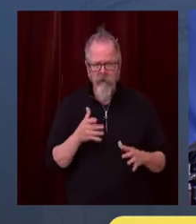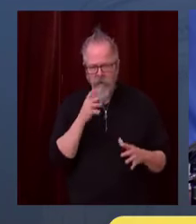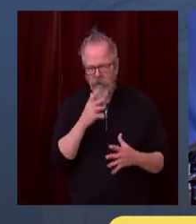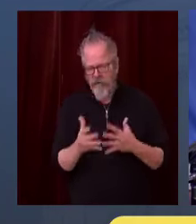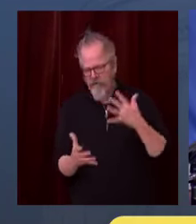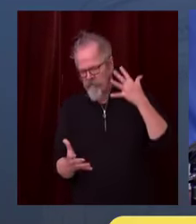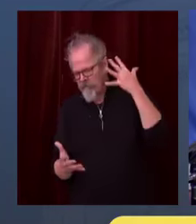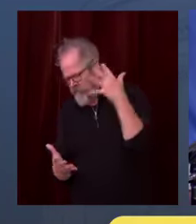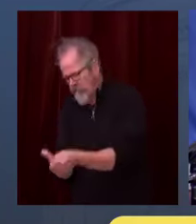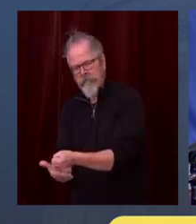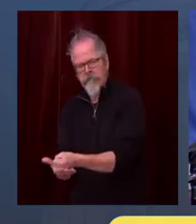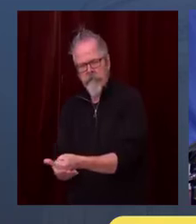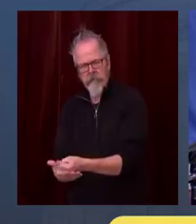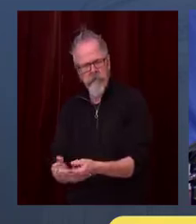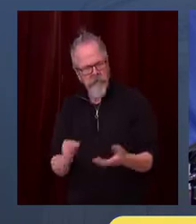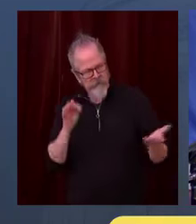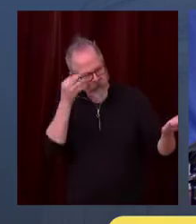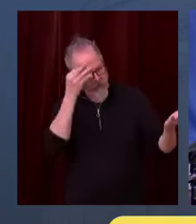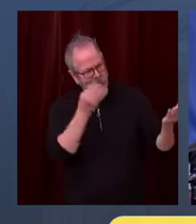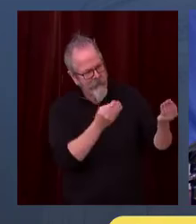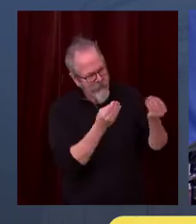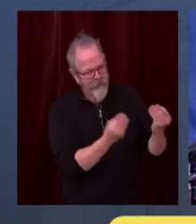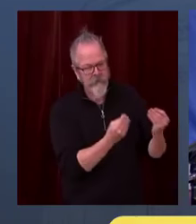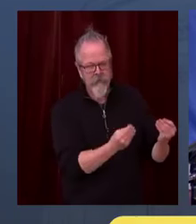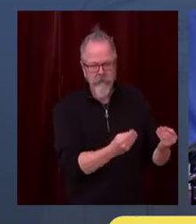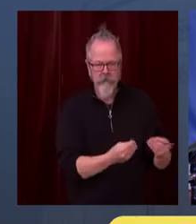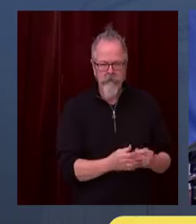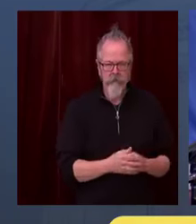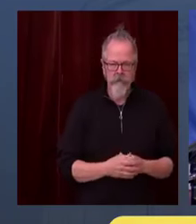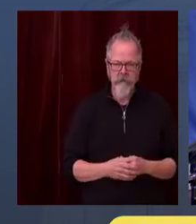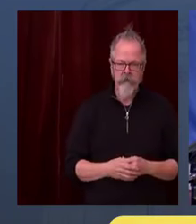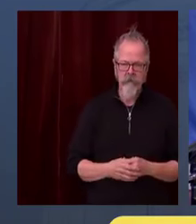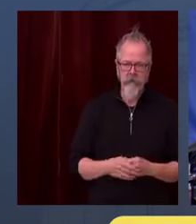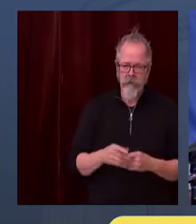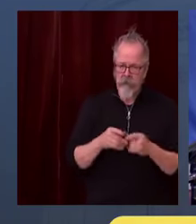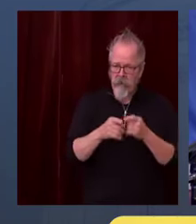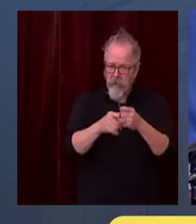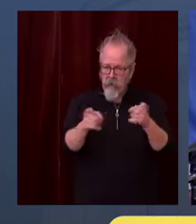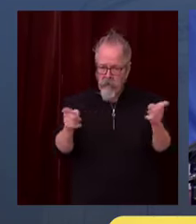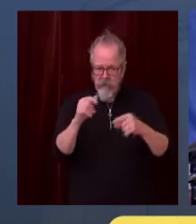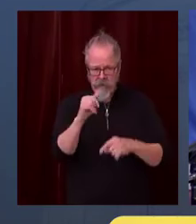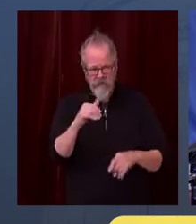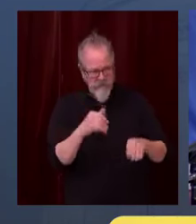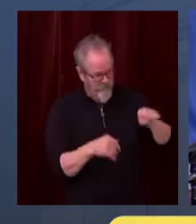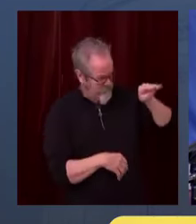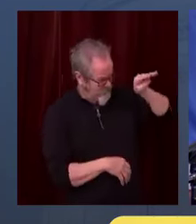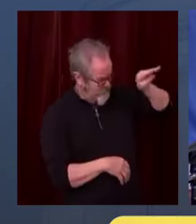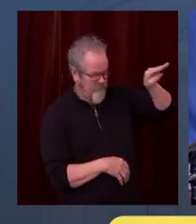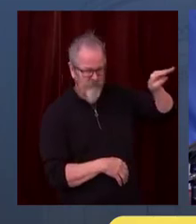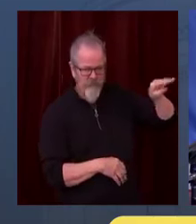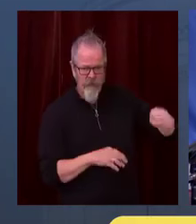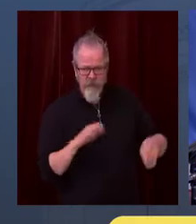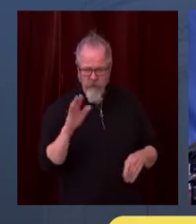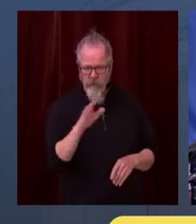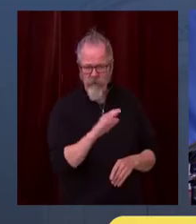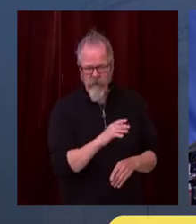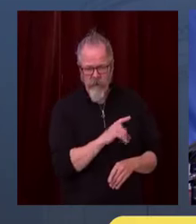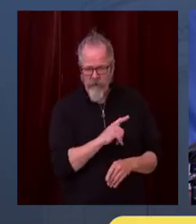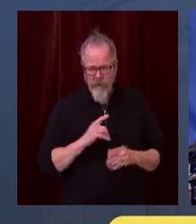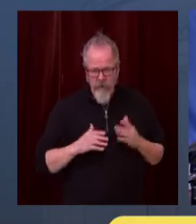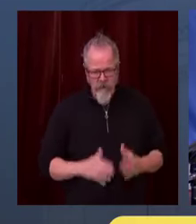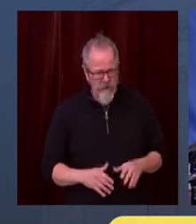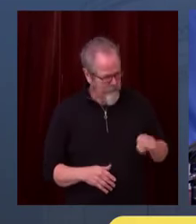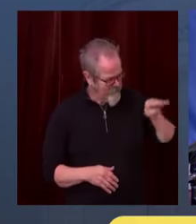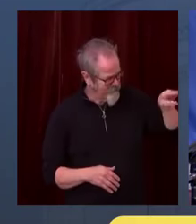legislators about that. Hannah, did you want to ask a follow-up? I know that we have a four-week end date on these